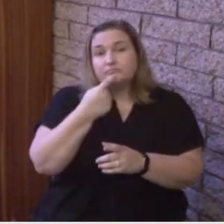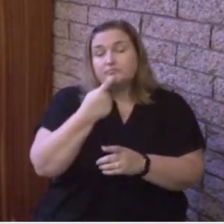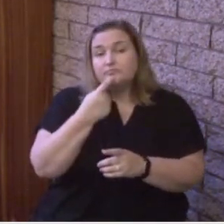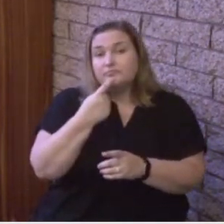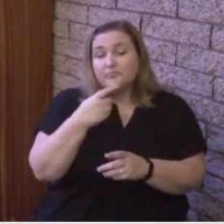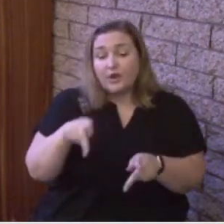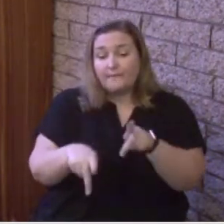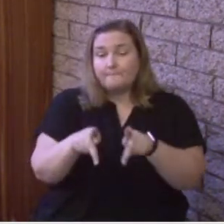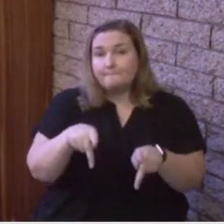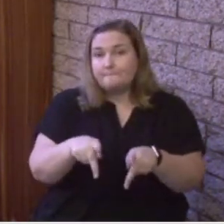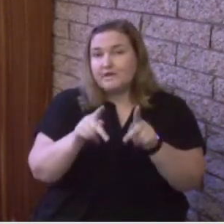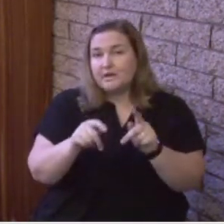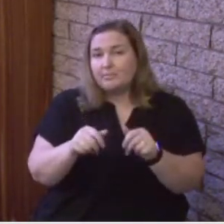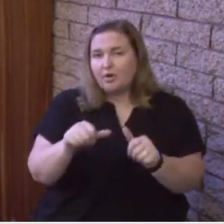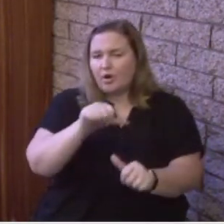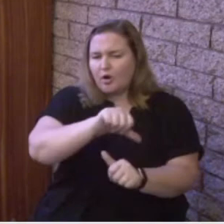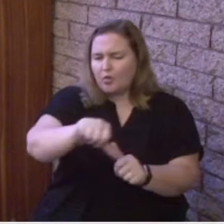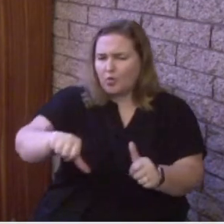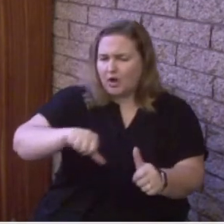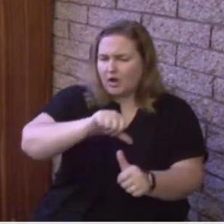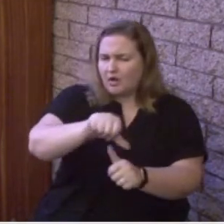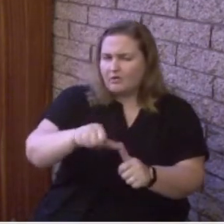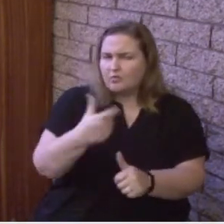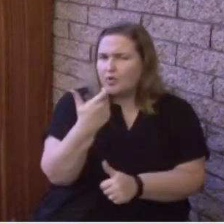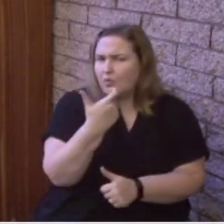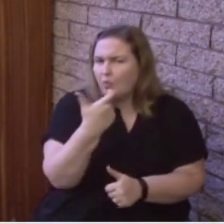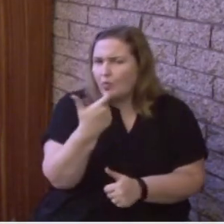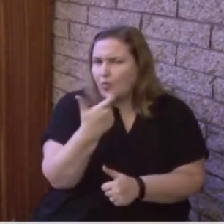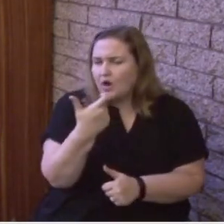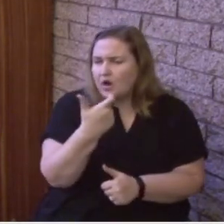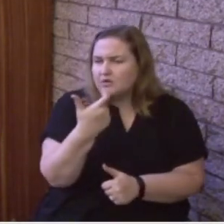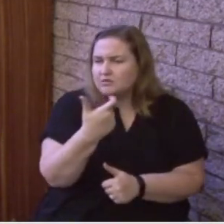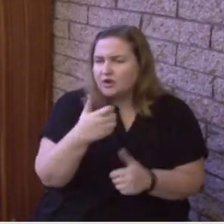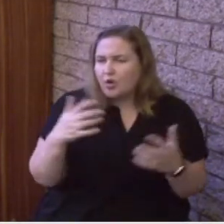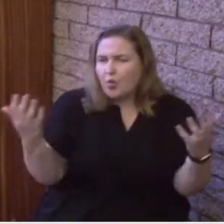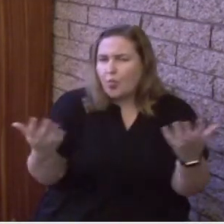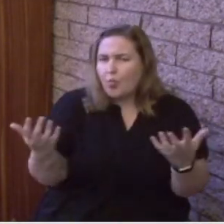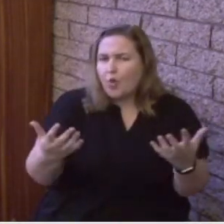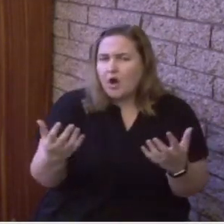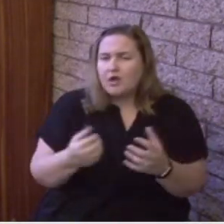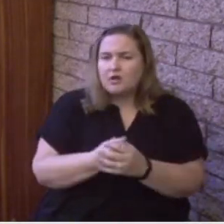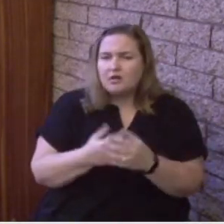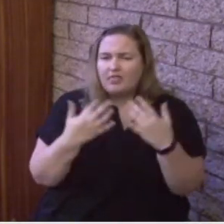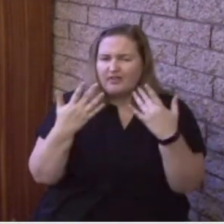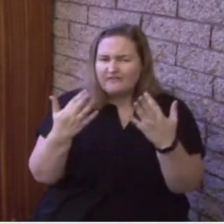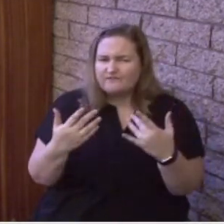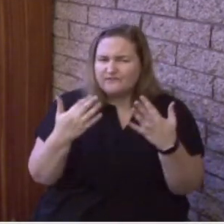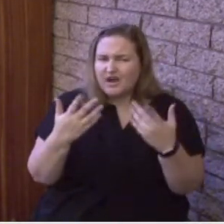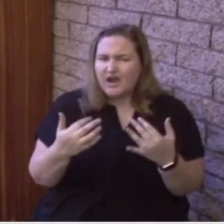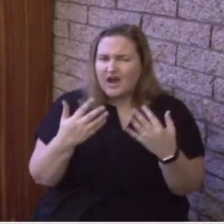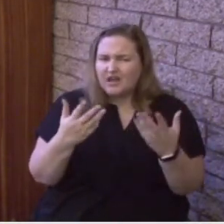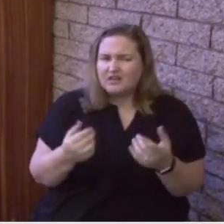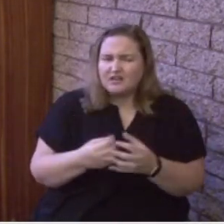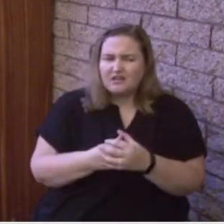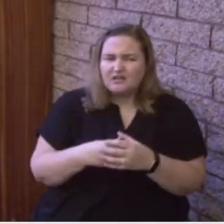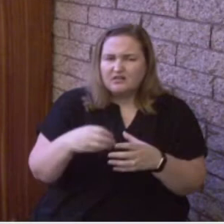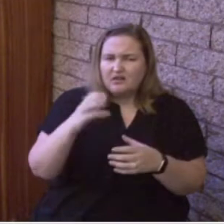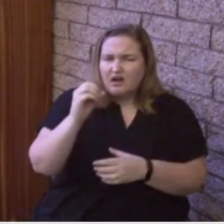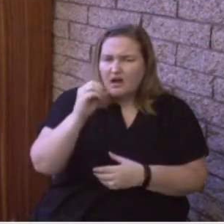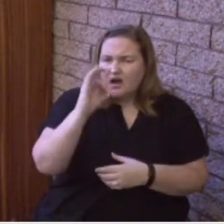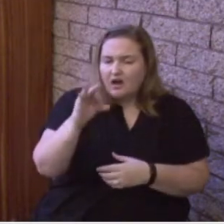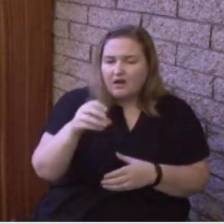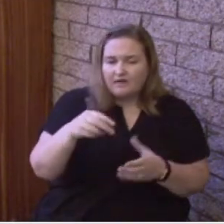people around it, that they were watching what the consuming fire, the consuming presence of the Holy Spirit was doing,